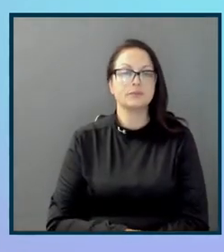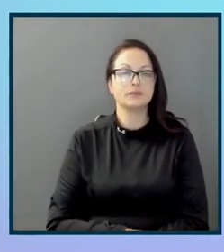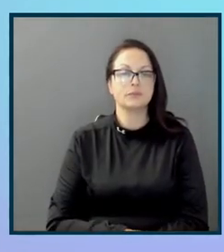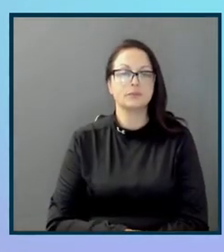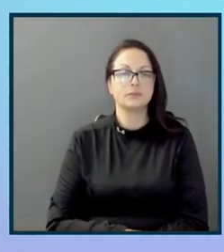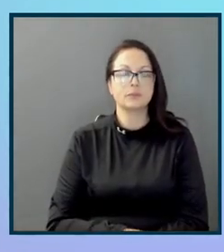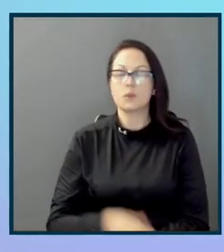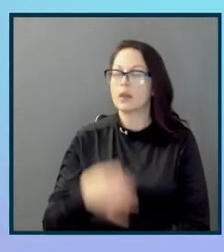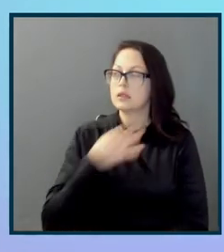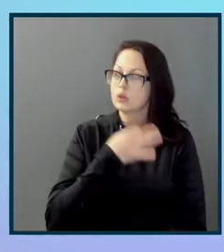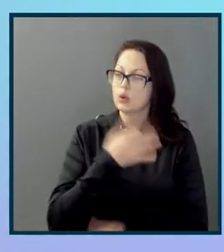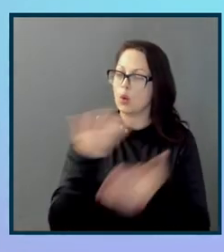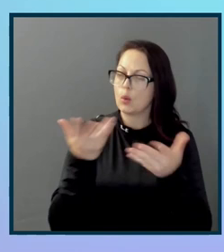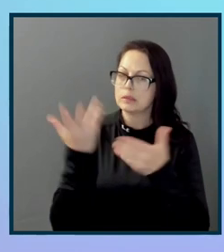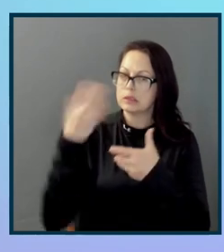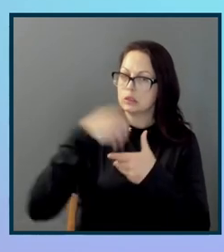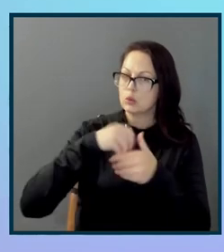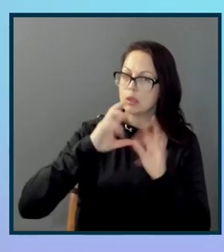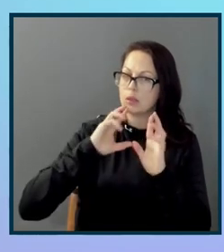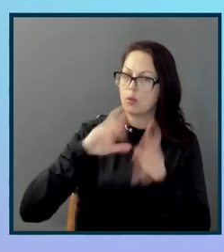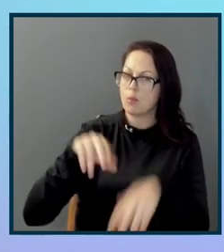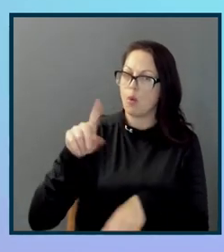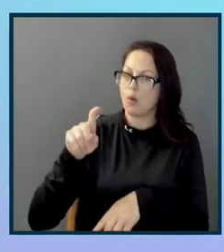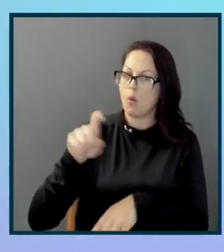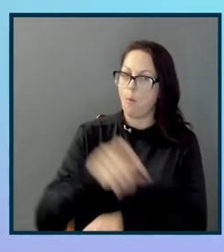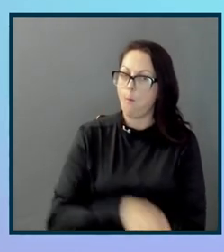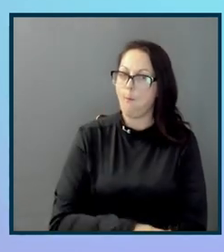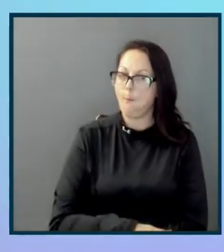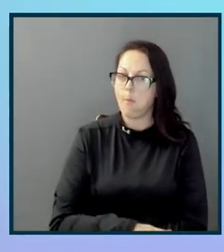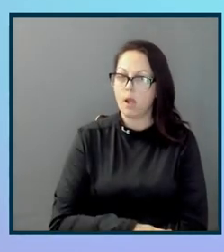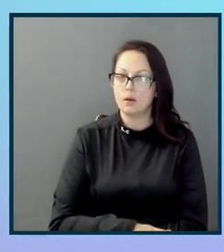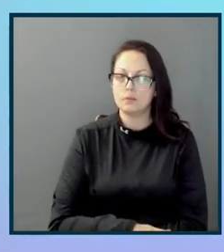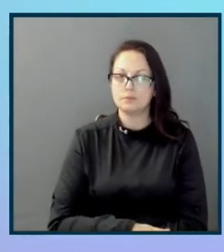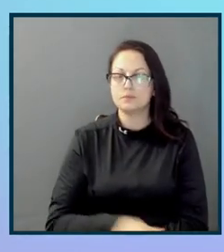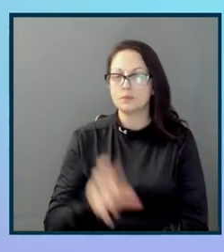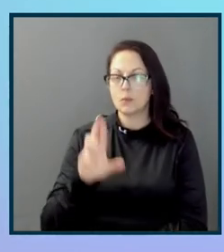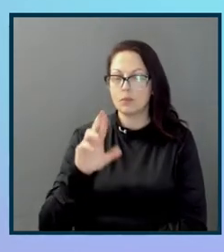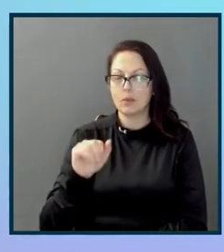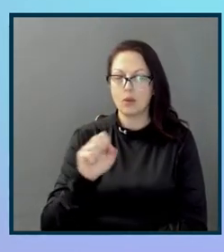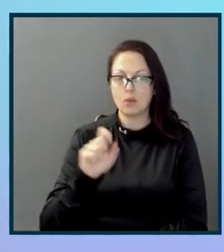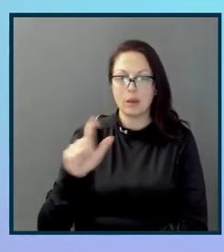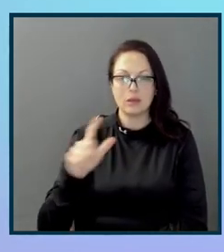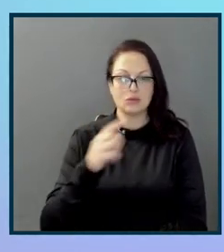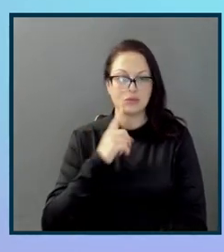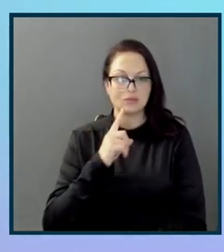what's included in that report. I can take this one. So,